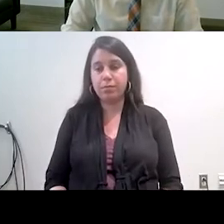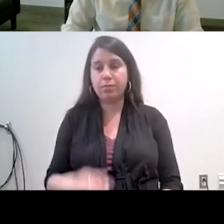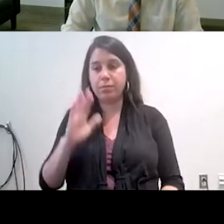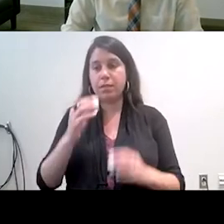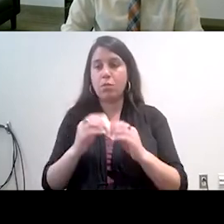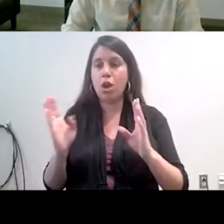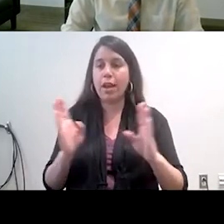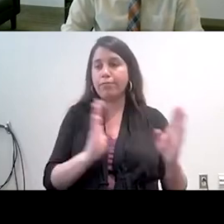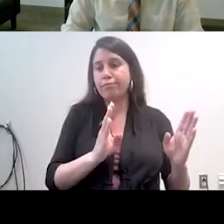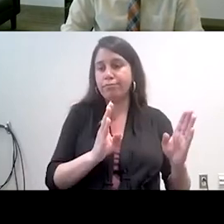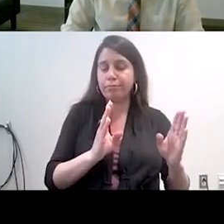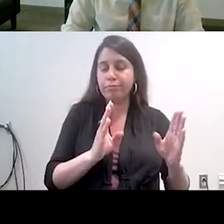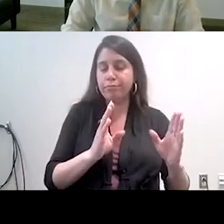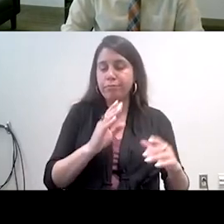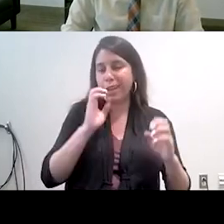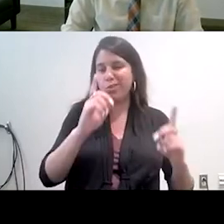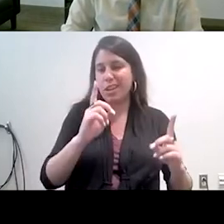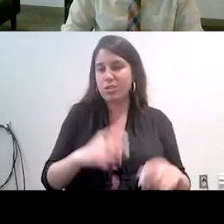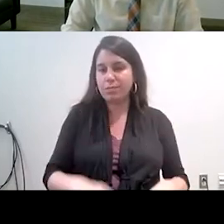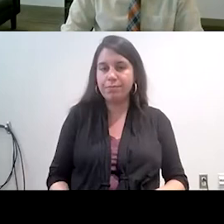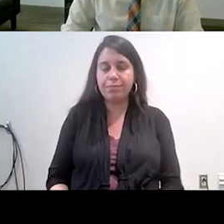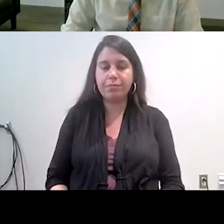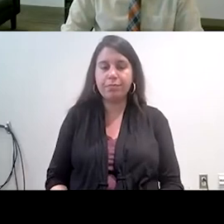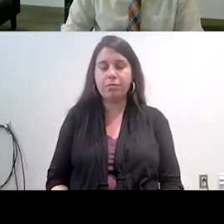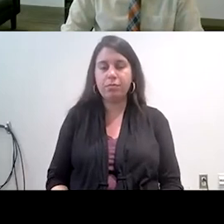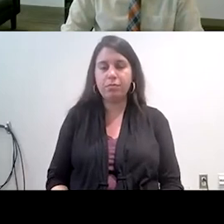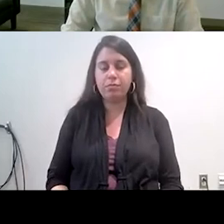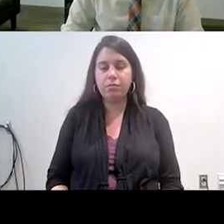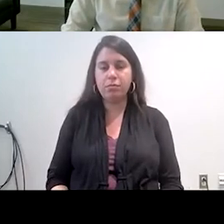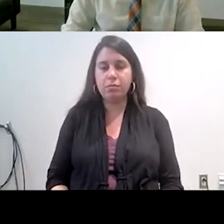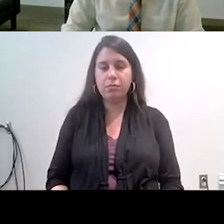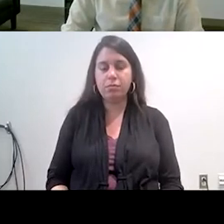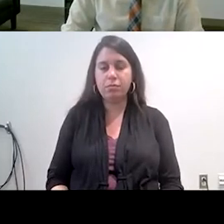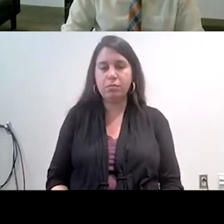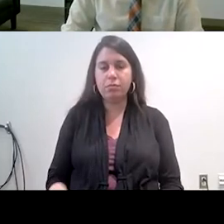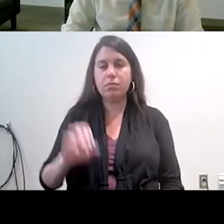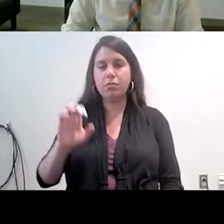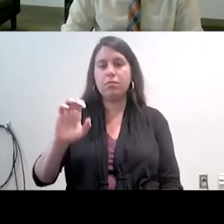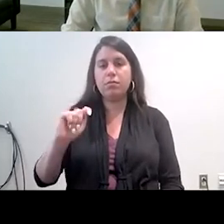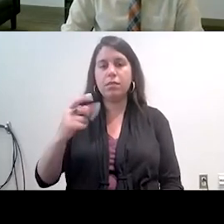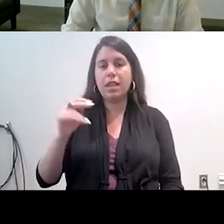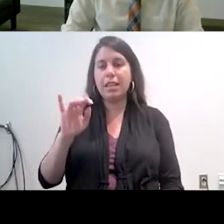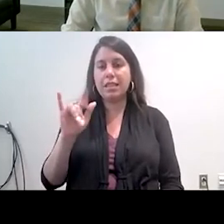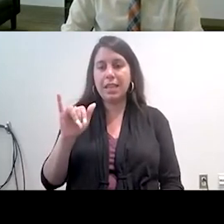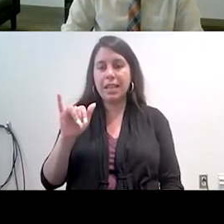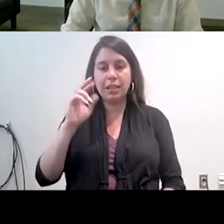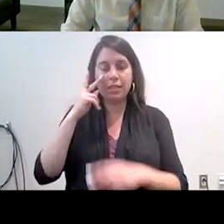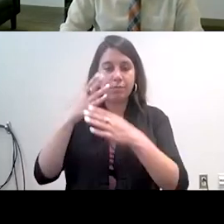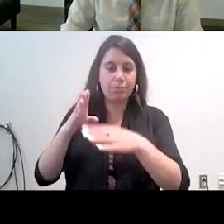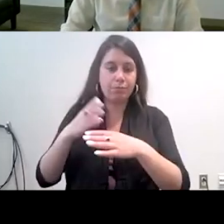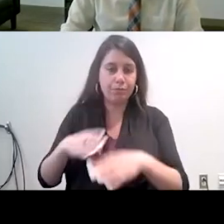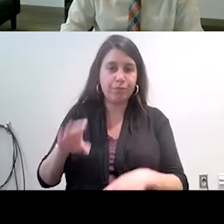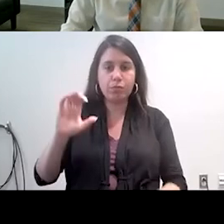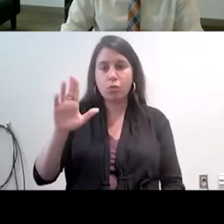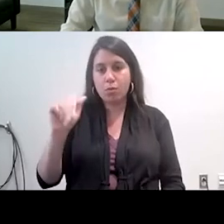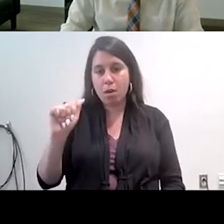education ethnicity seven came from Cuba human descent four from Colombia three